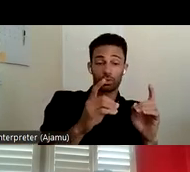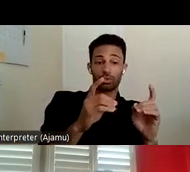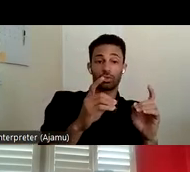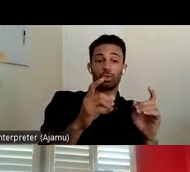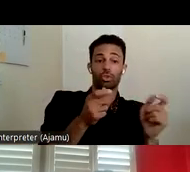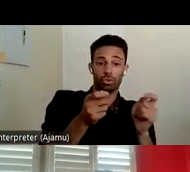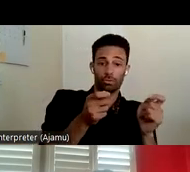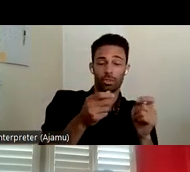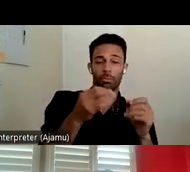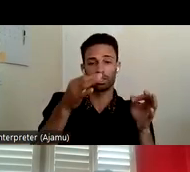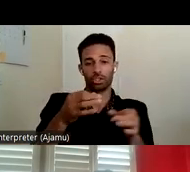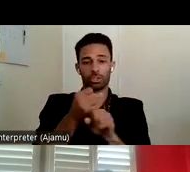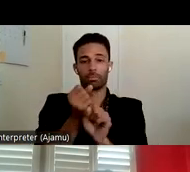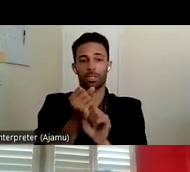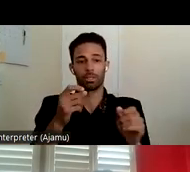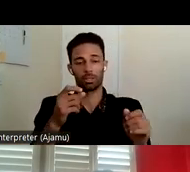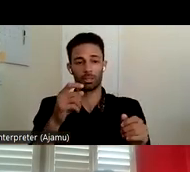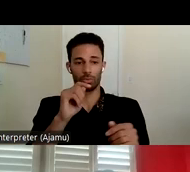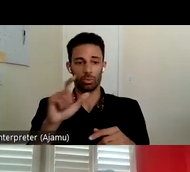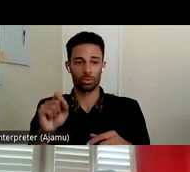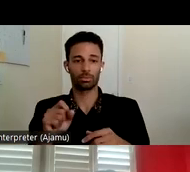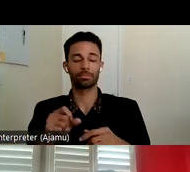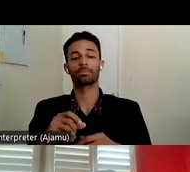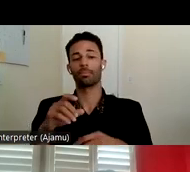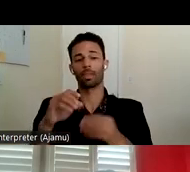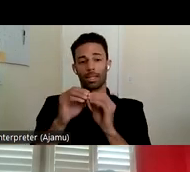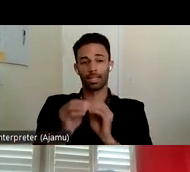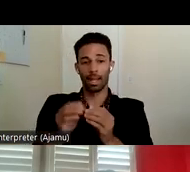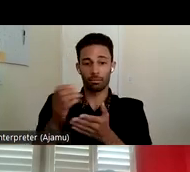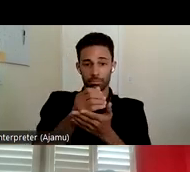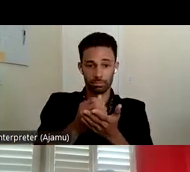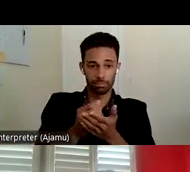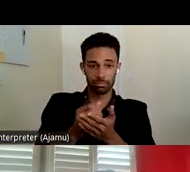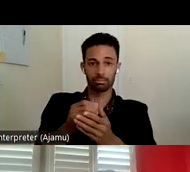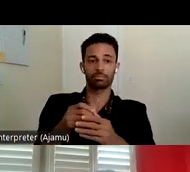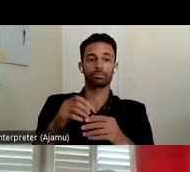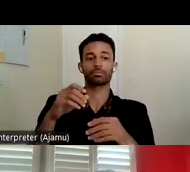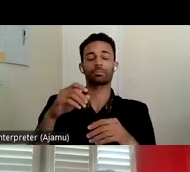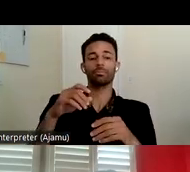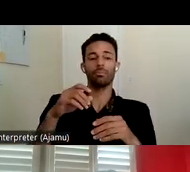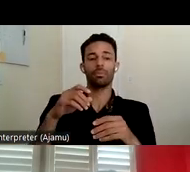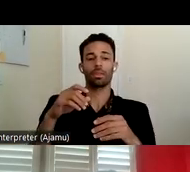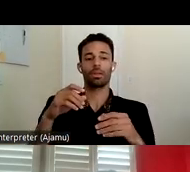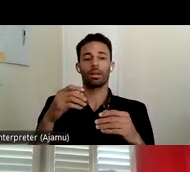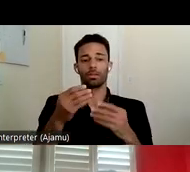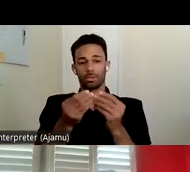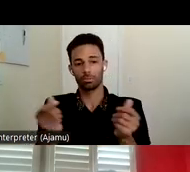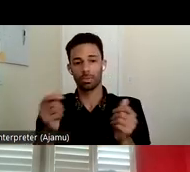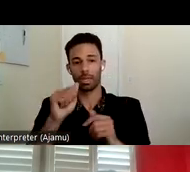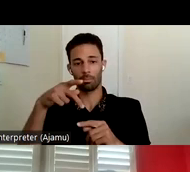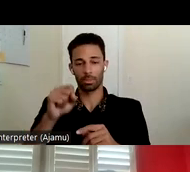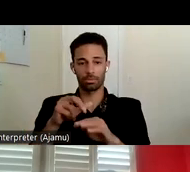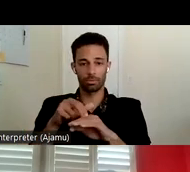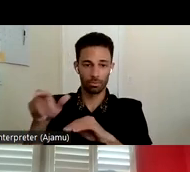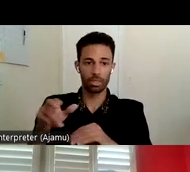data collection on probate conservatorships streamlining aps referrals to the public guardian advance health care